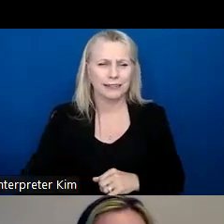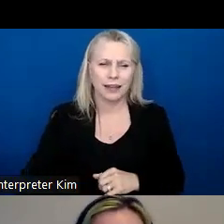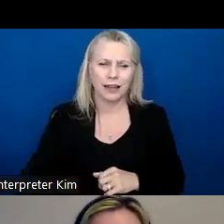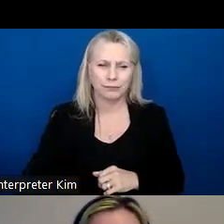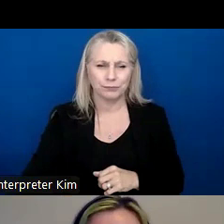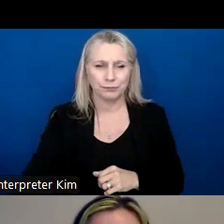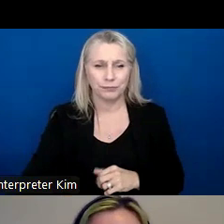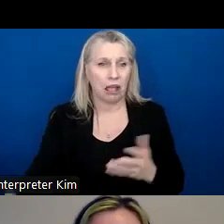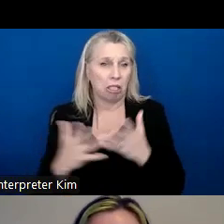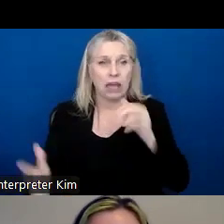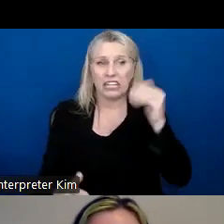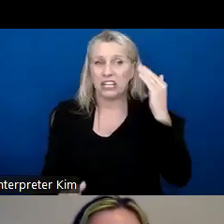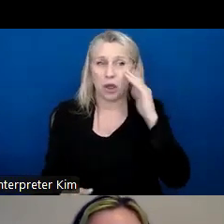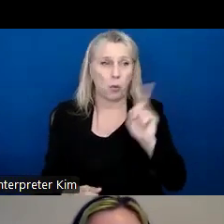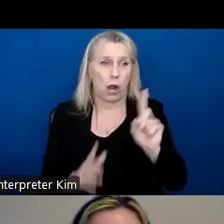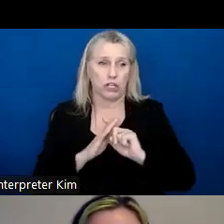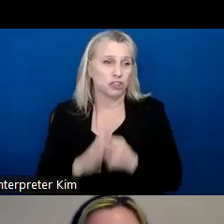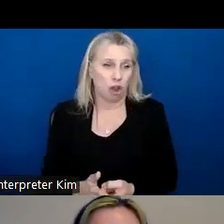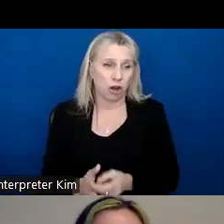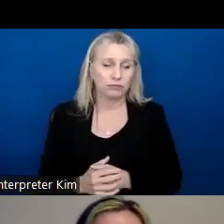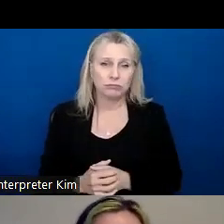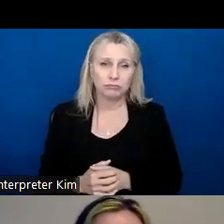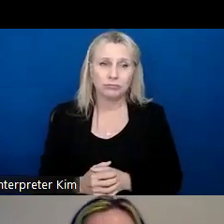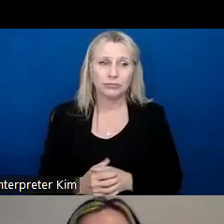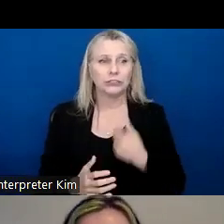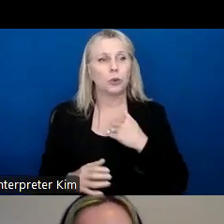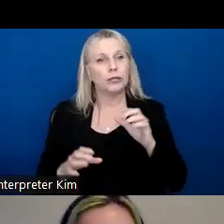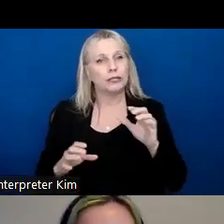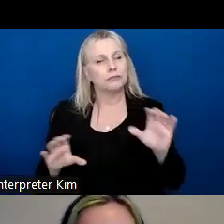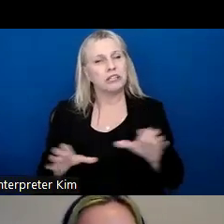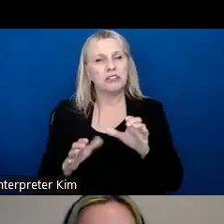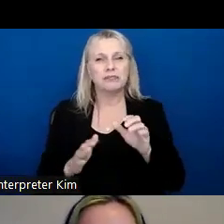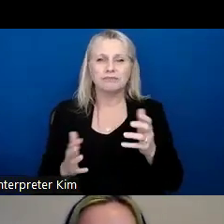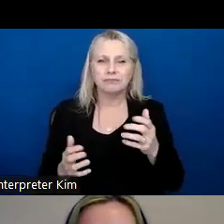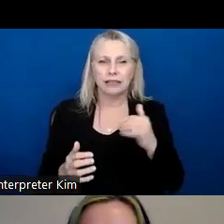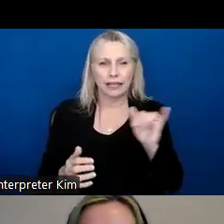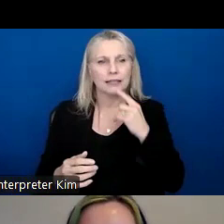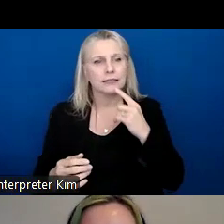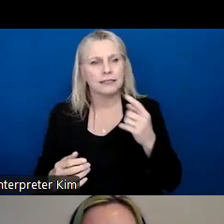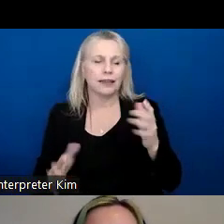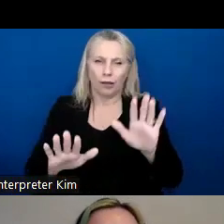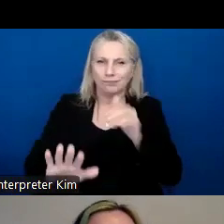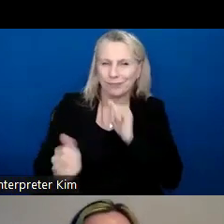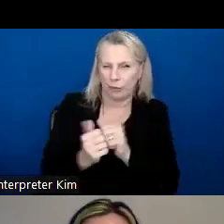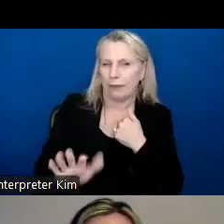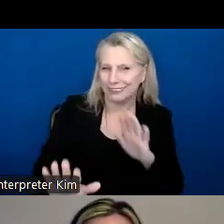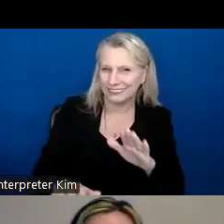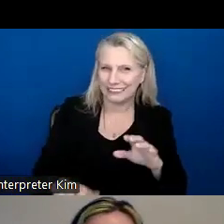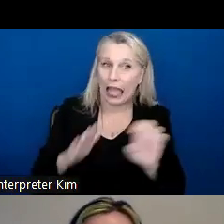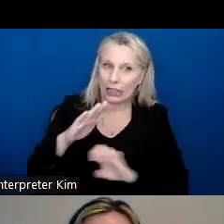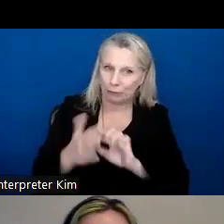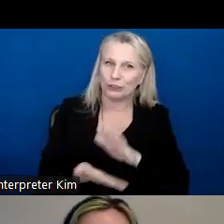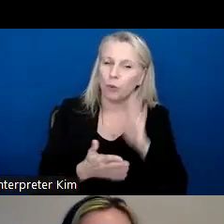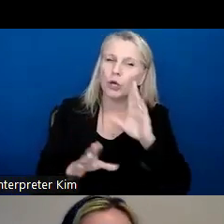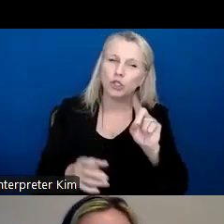and a lot of them didn't even know where to start. So we did this activity where they were making these, you know, hang with me, it's elementary school. Okay. We're going to do some